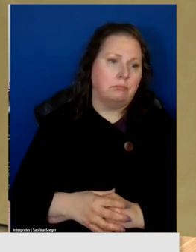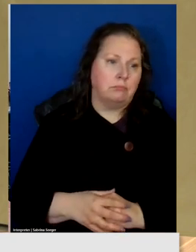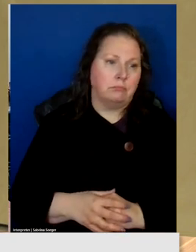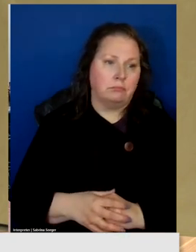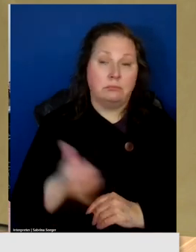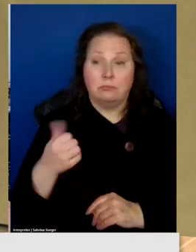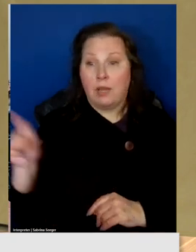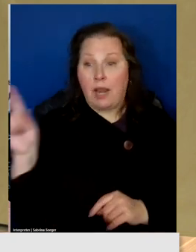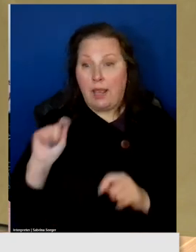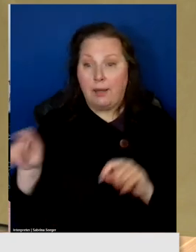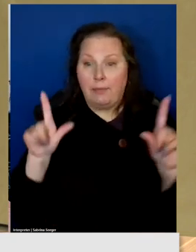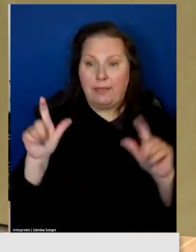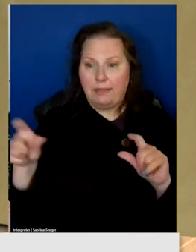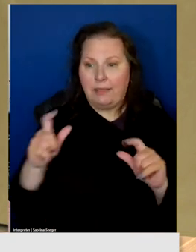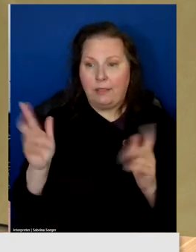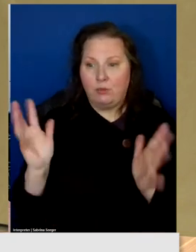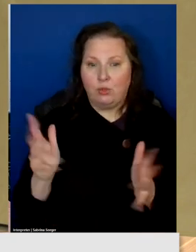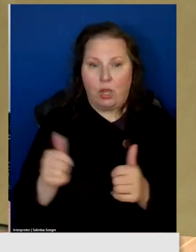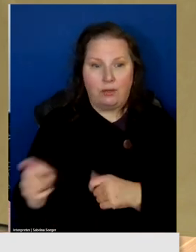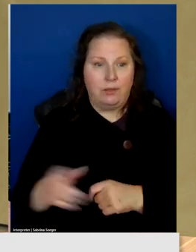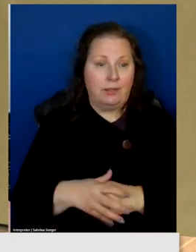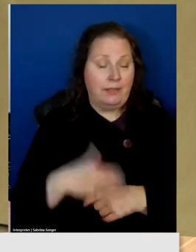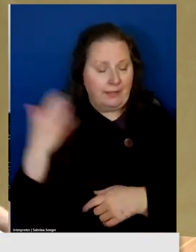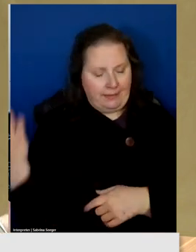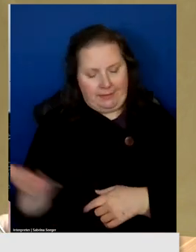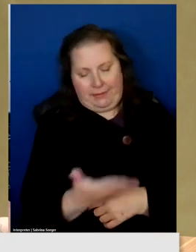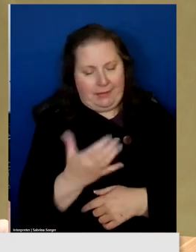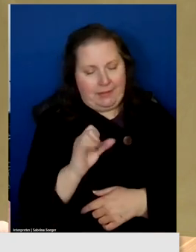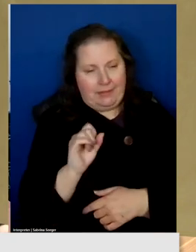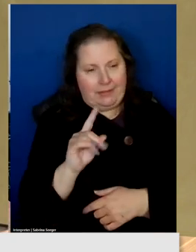Anybody new need to talk? Nope. It's still you, Steven.